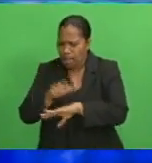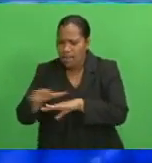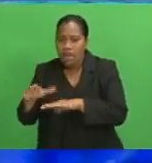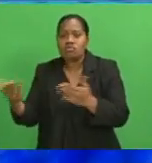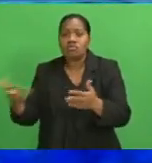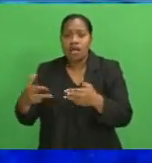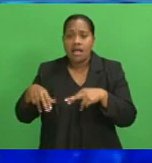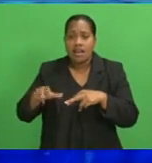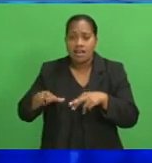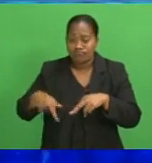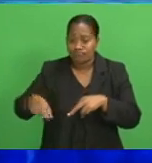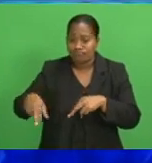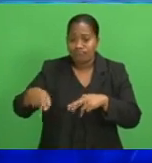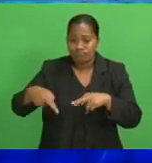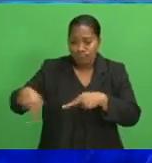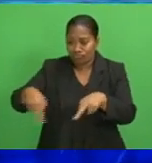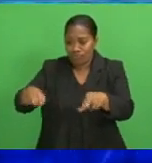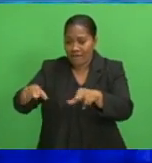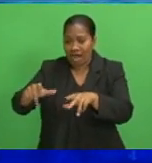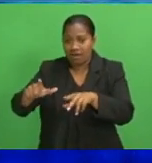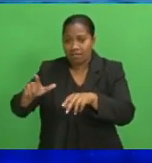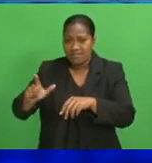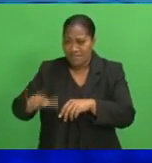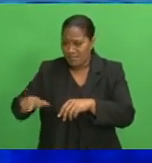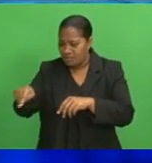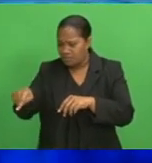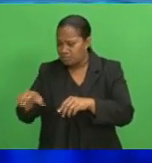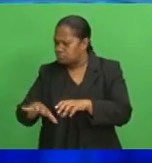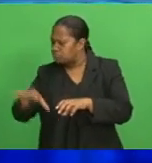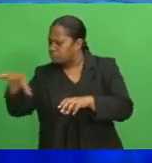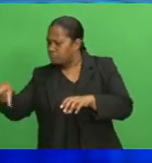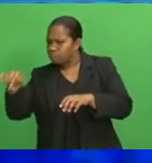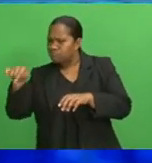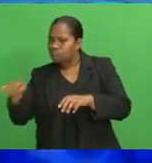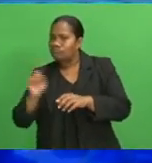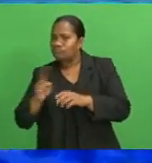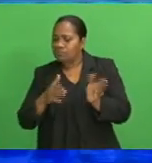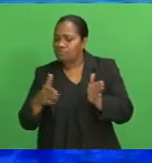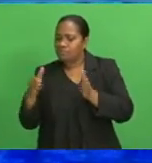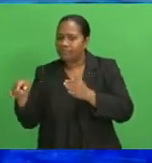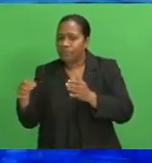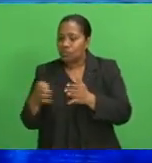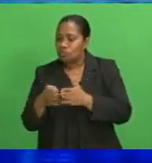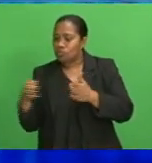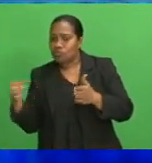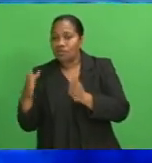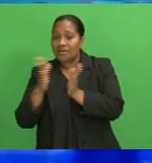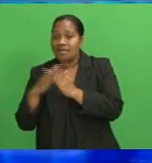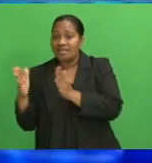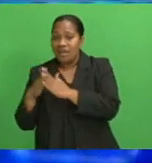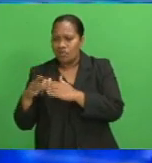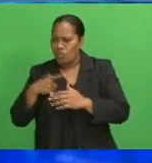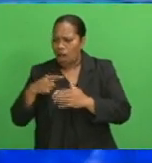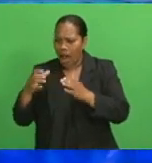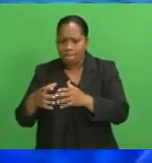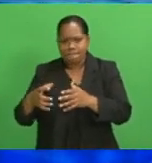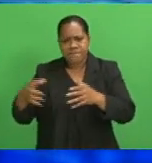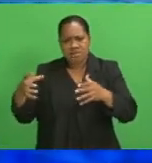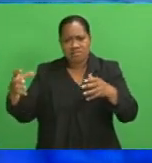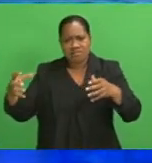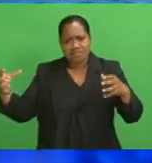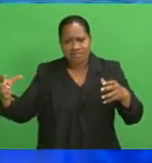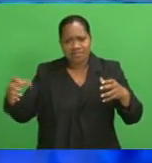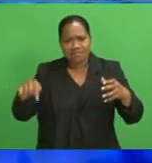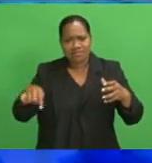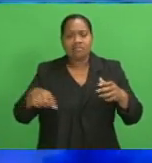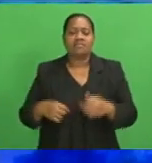to relocate the municipal market and bus station as it looks to expand the town to cater for increased growth. Eleanor Turangai View